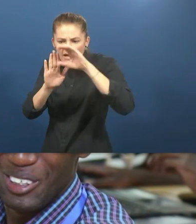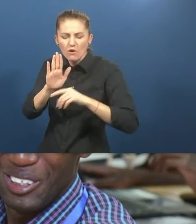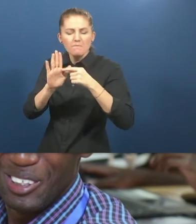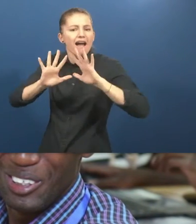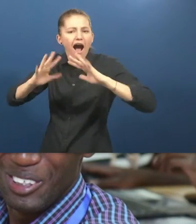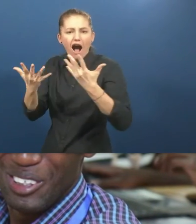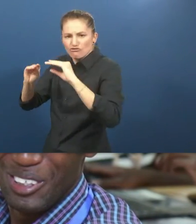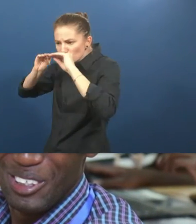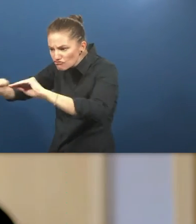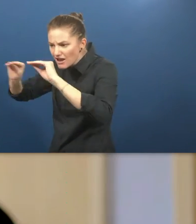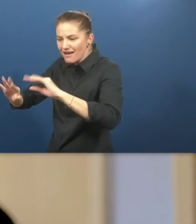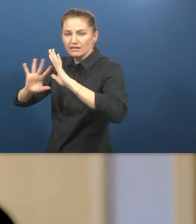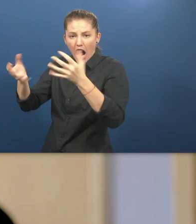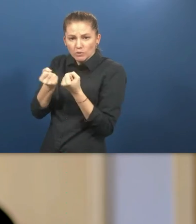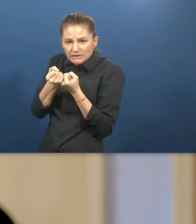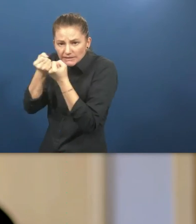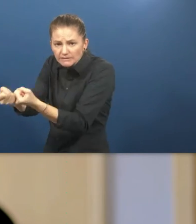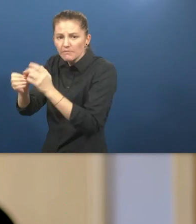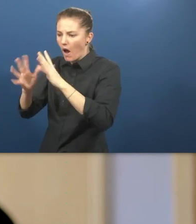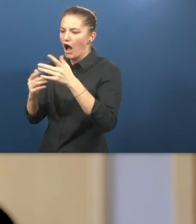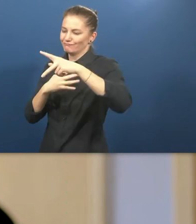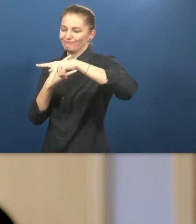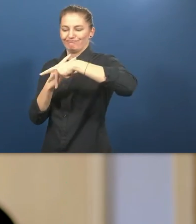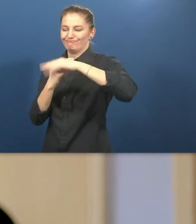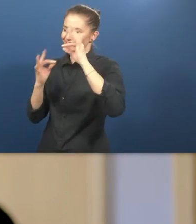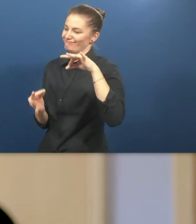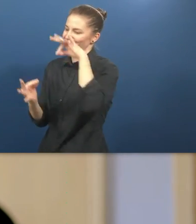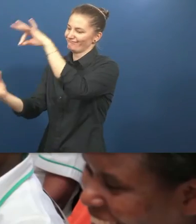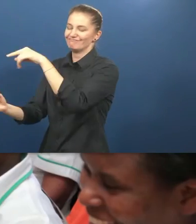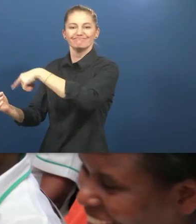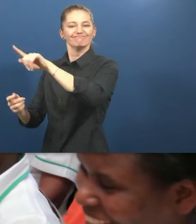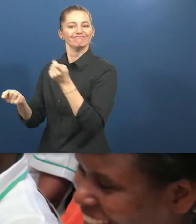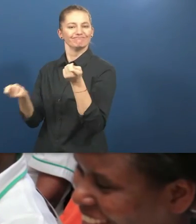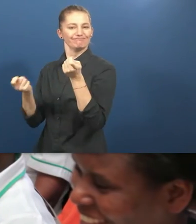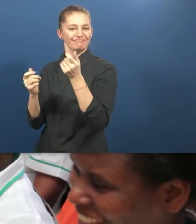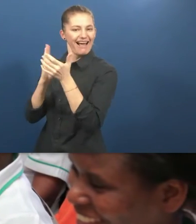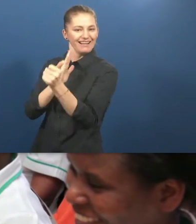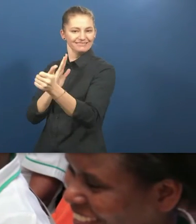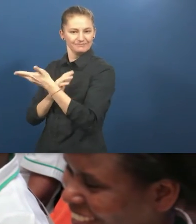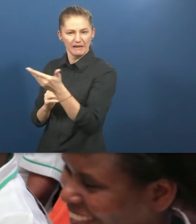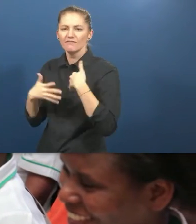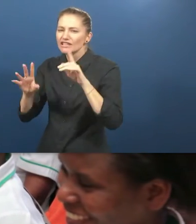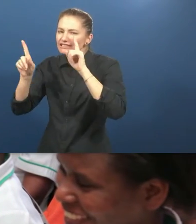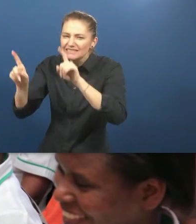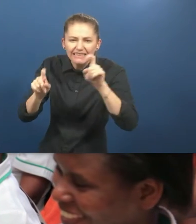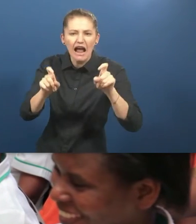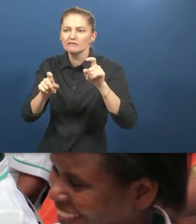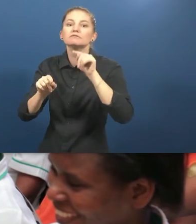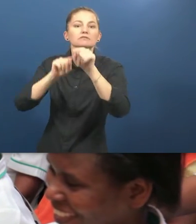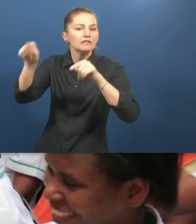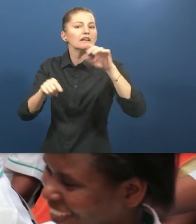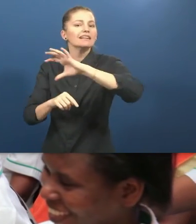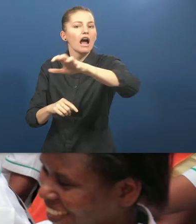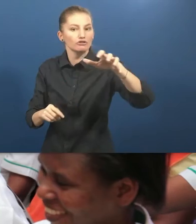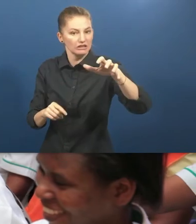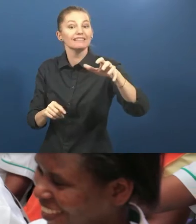certify disability inclusion facilitators. We are testing and piloting it in other countries as well and also in other themes. So, not